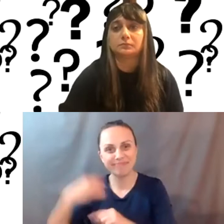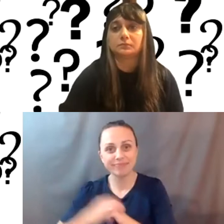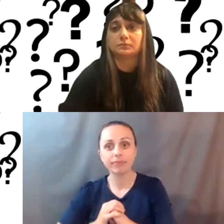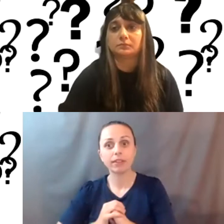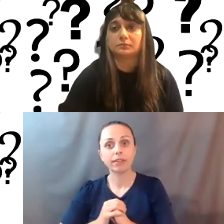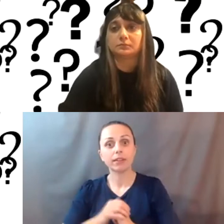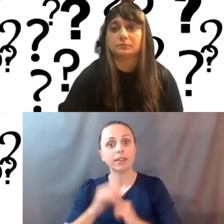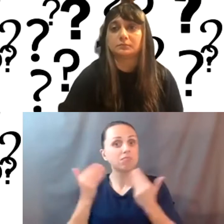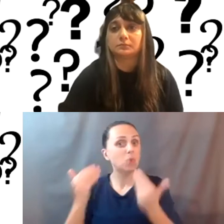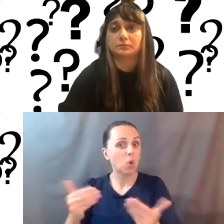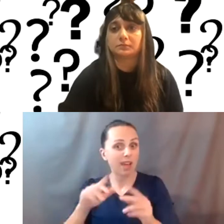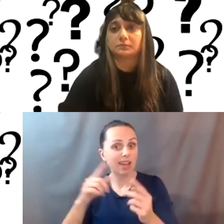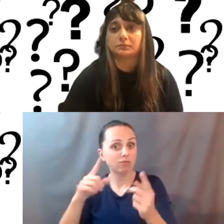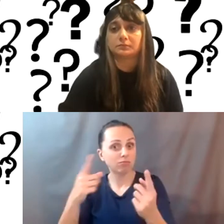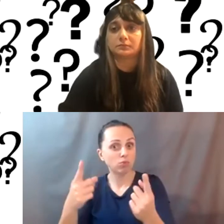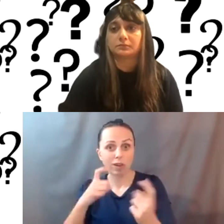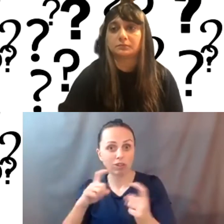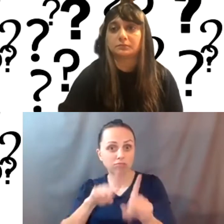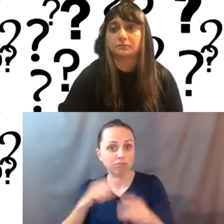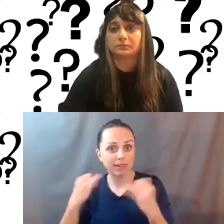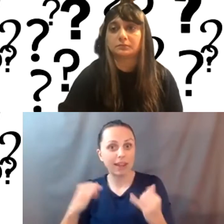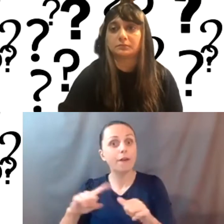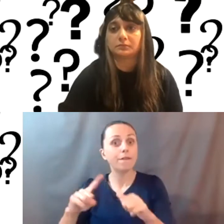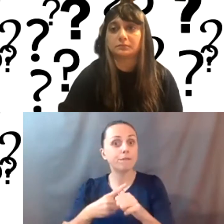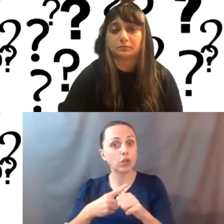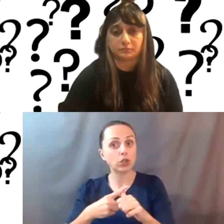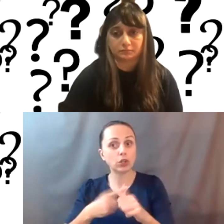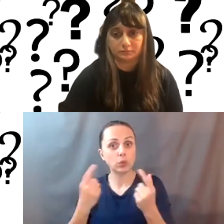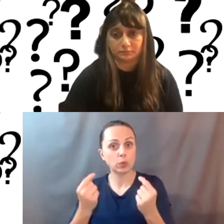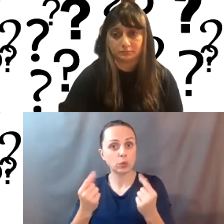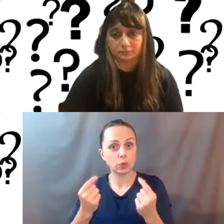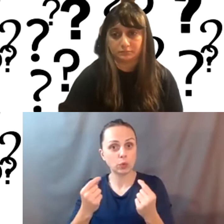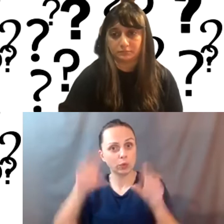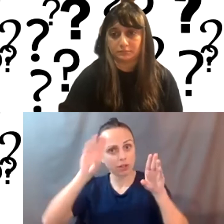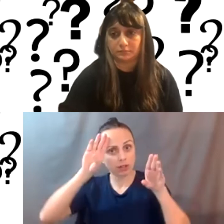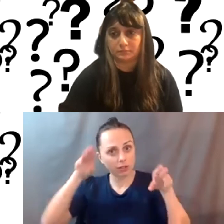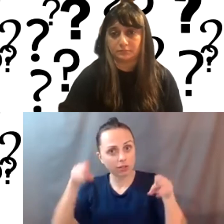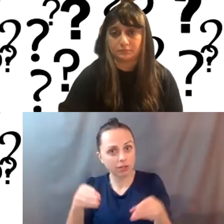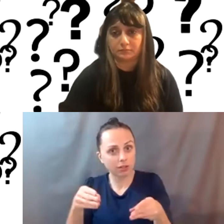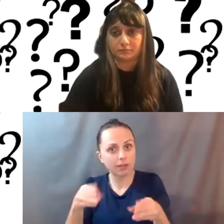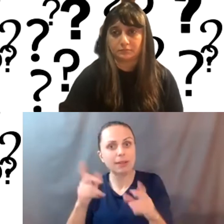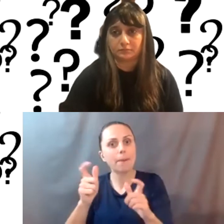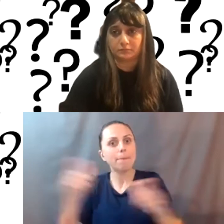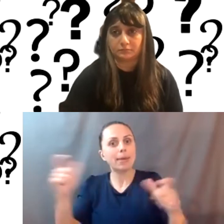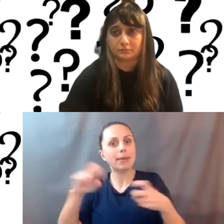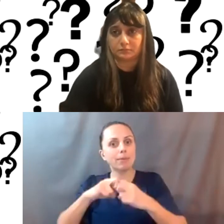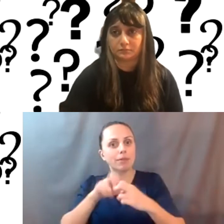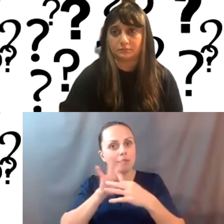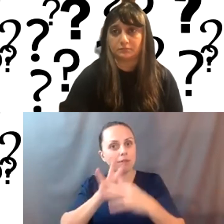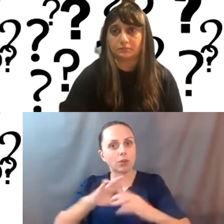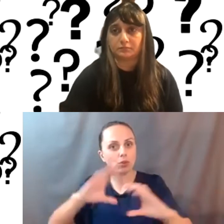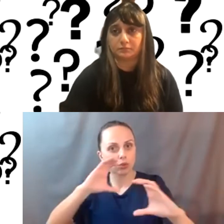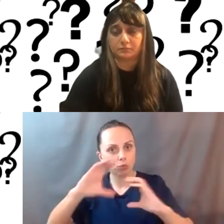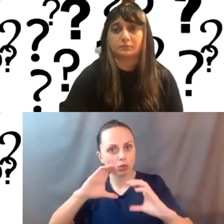want to go to the questions, I think what we wanted to do was the first area we were thinking about was, you know, larger issues around communication,